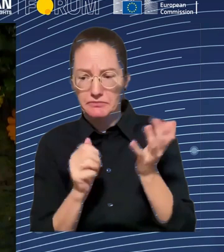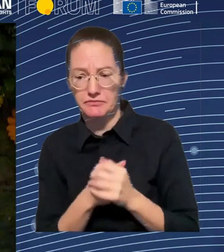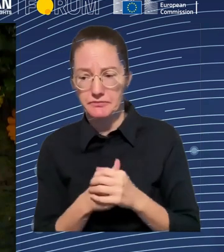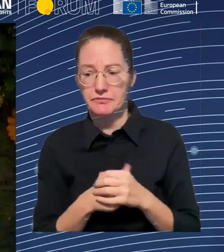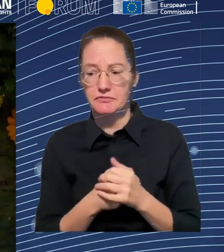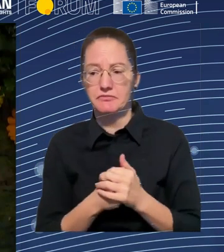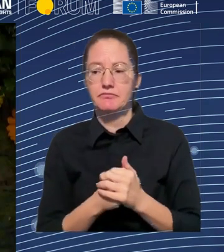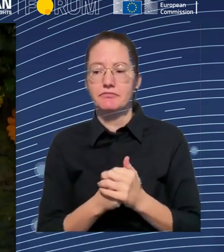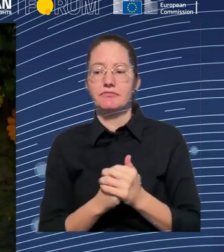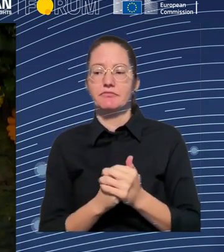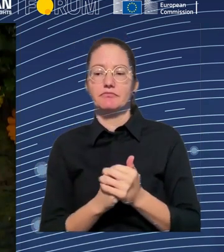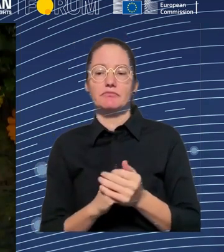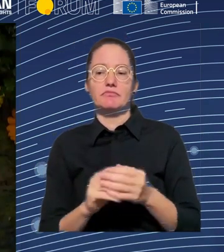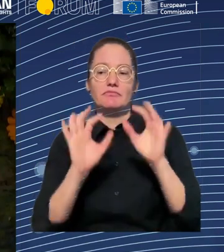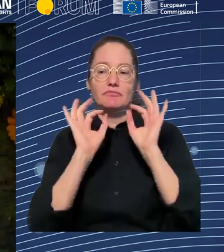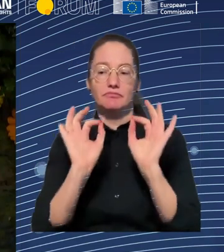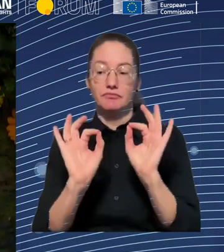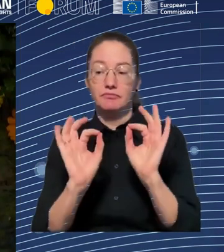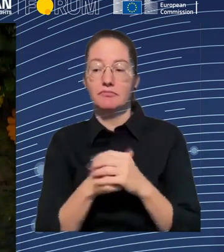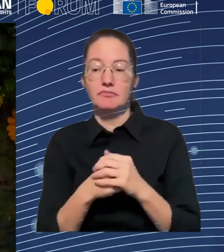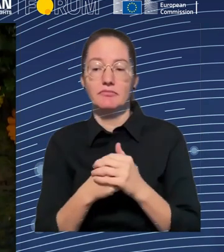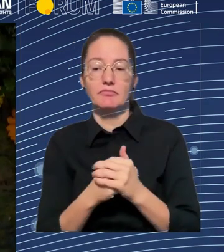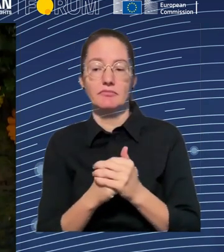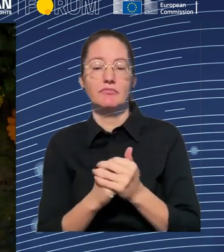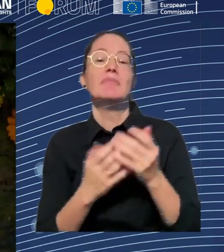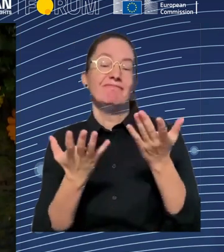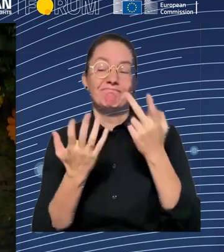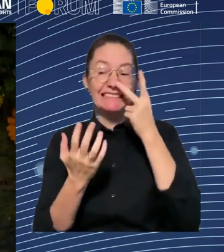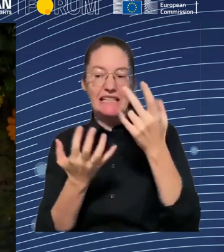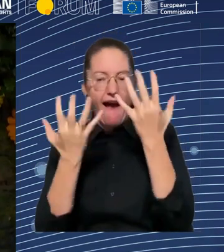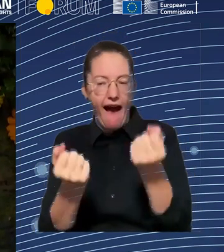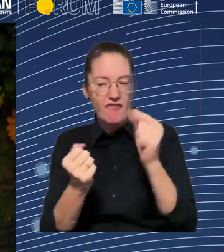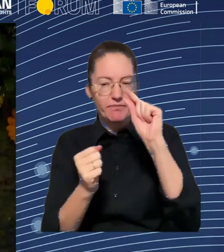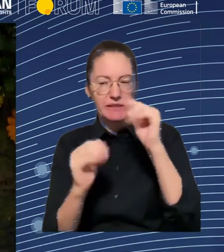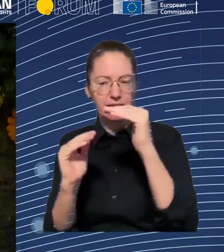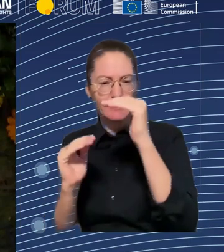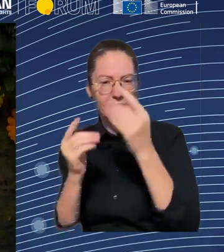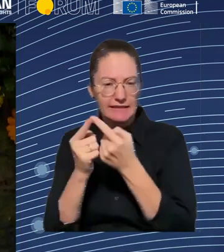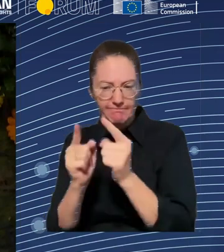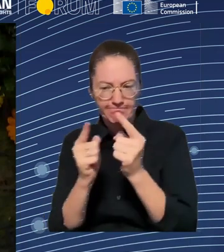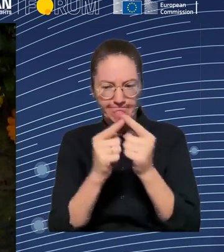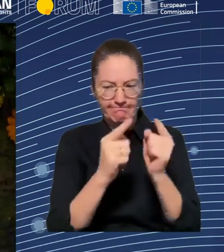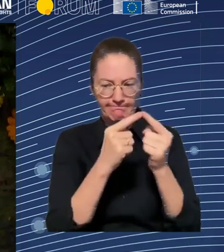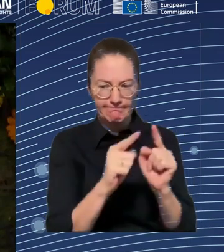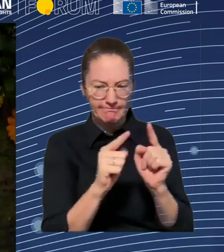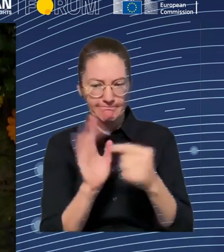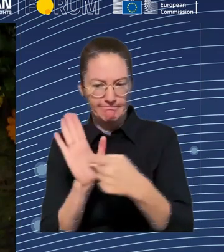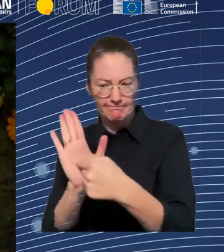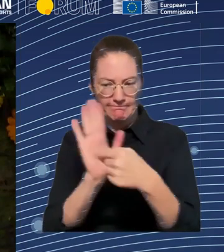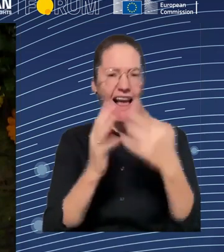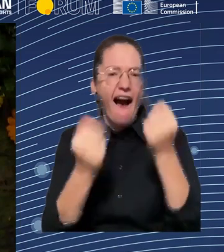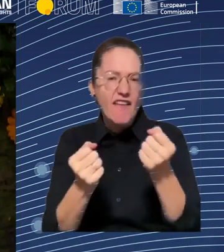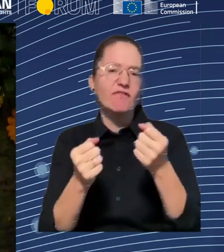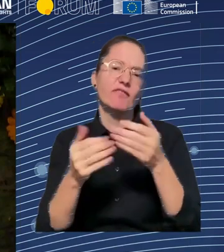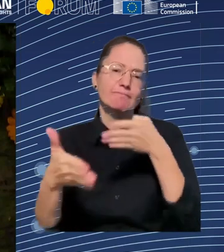collect in terms of the granularity, in terms of the ubiquity of their collection. Second, the processing of that information. And that